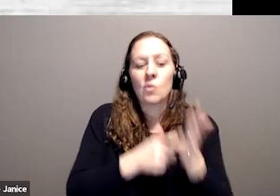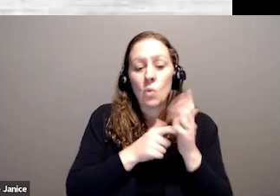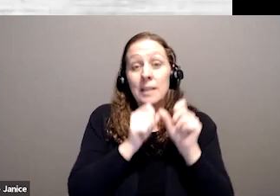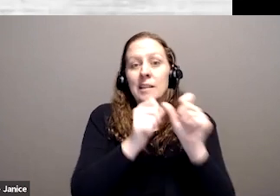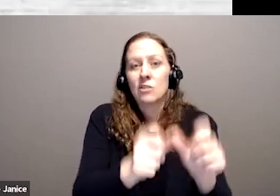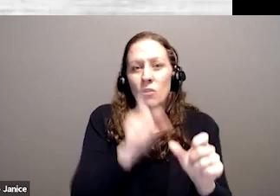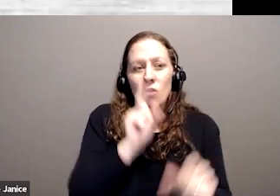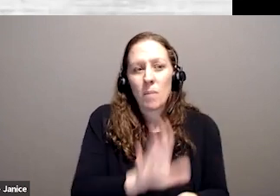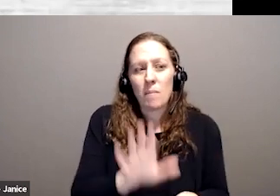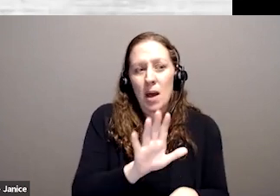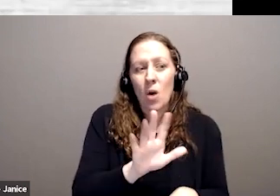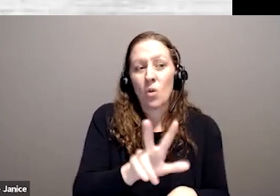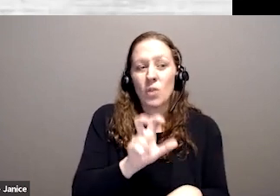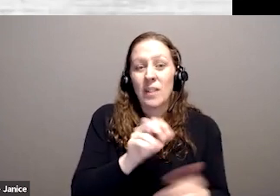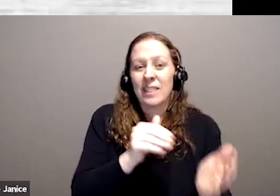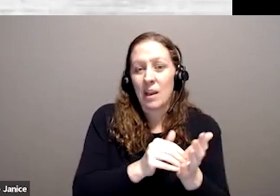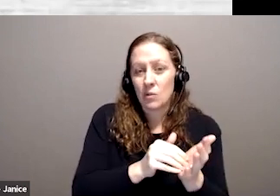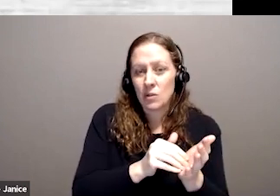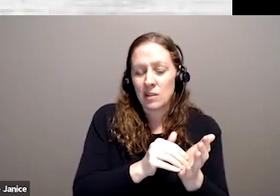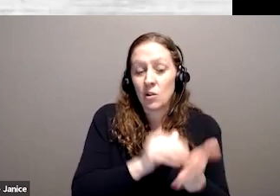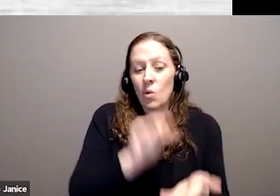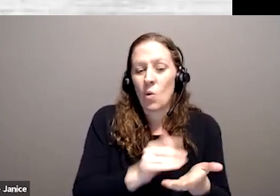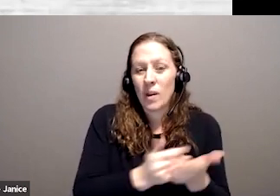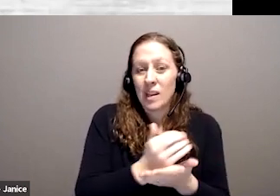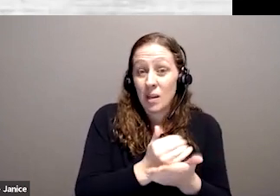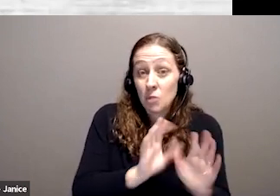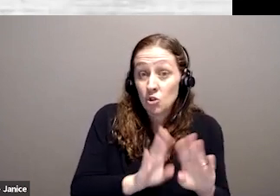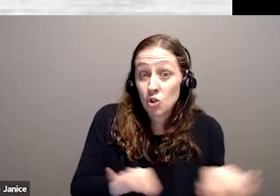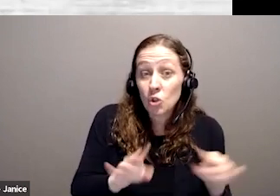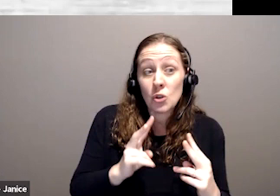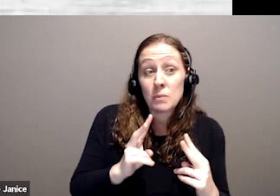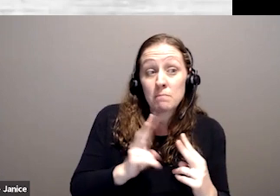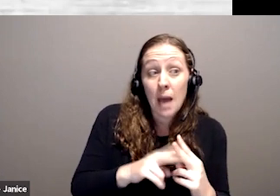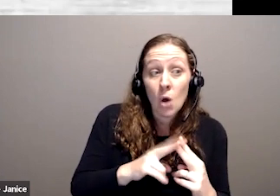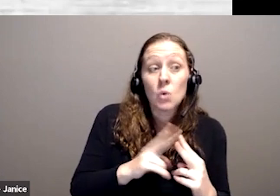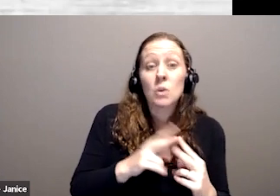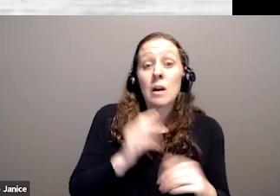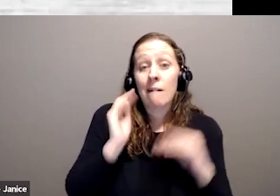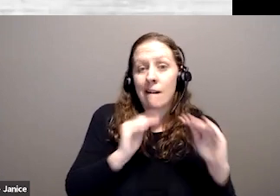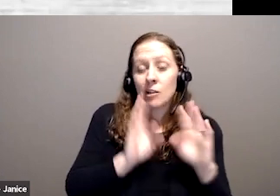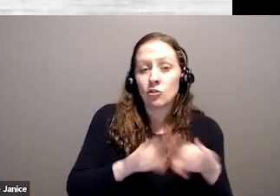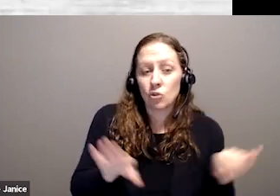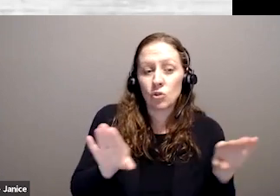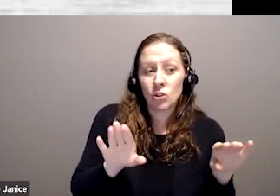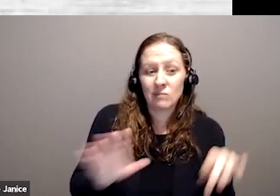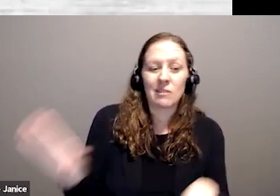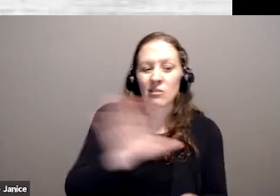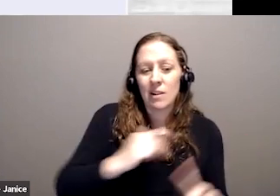for approximately 300,000 low-income children, spouses, and adult children and social assistance across Canada.